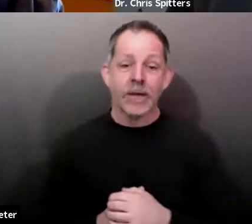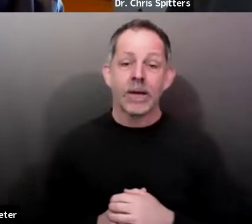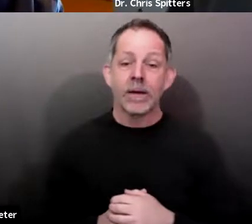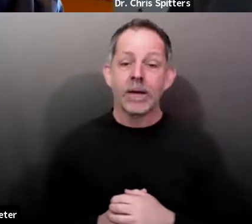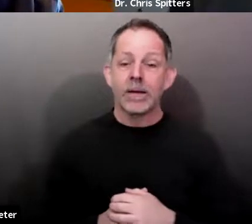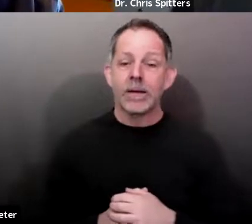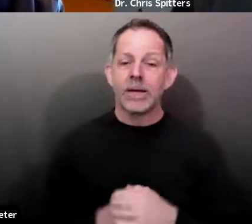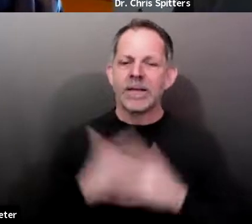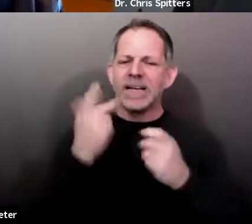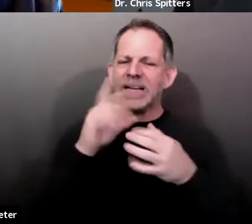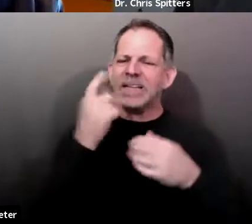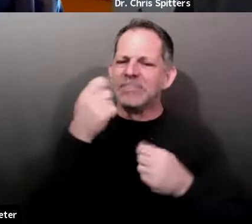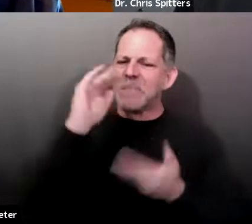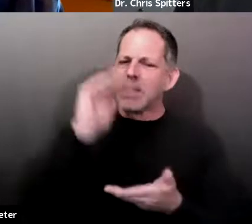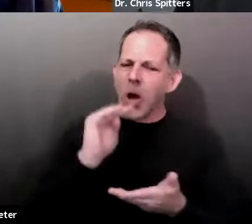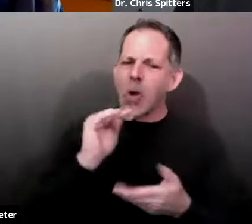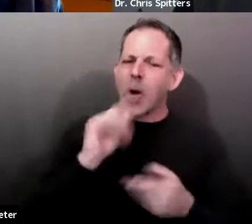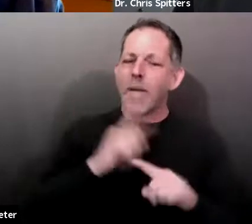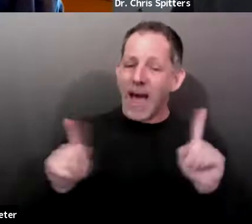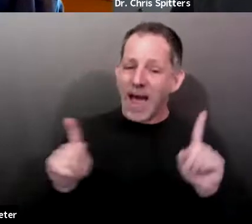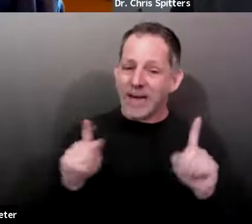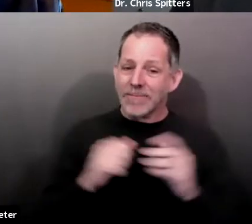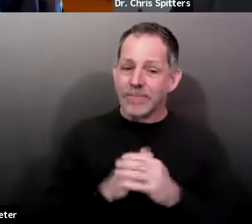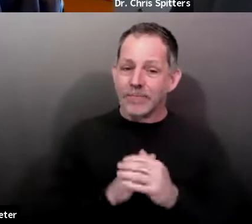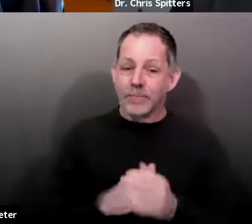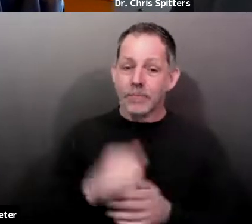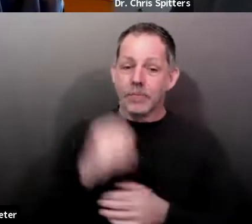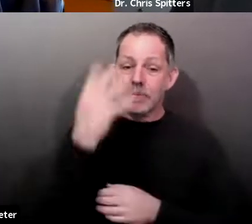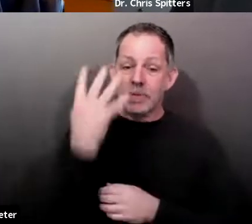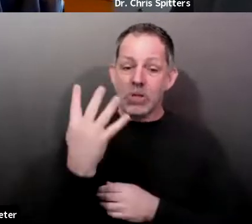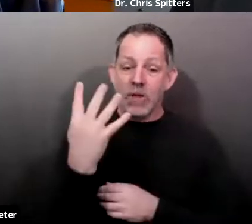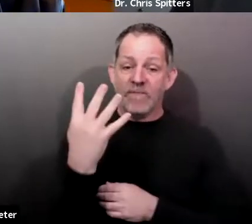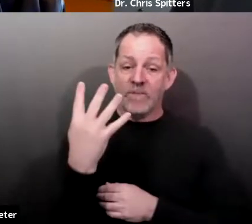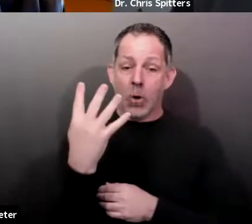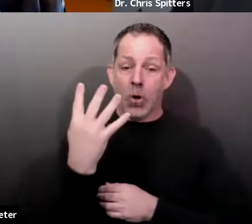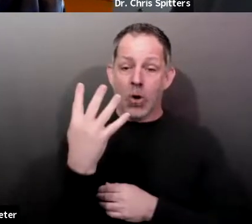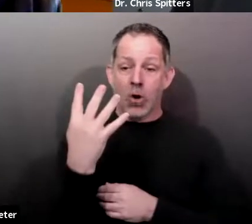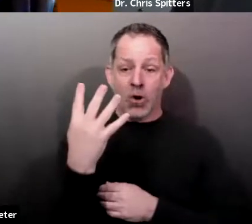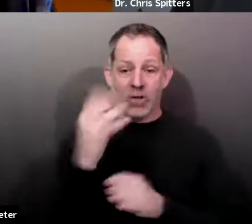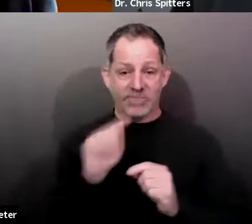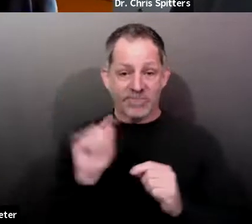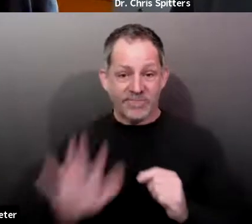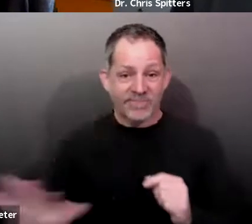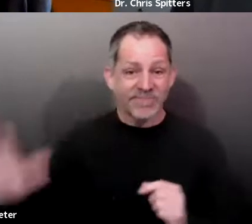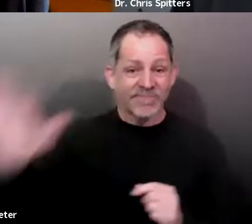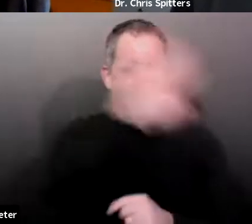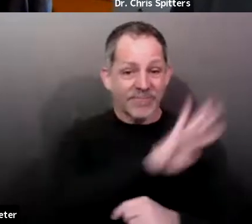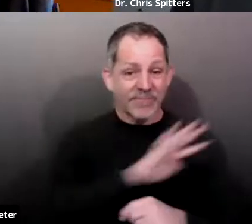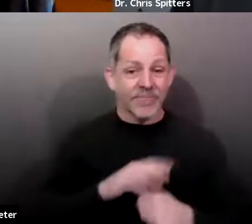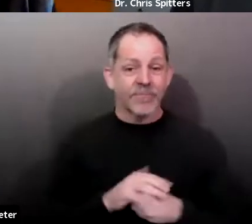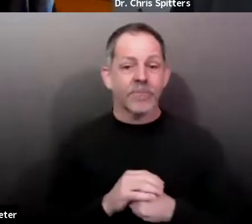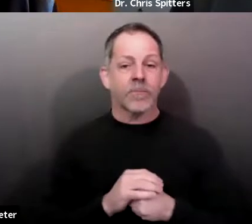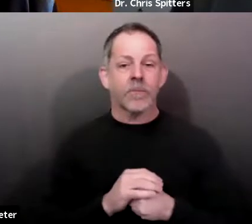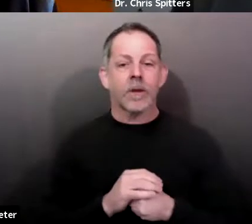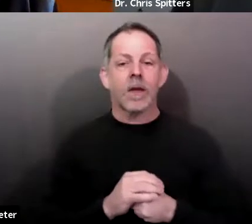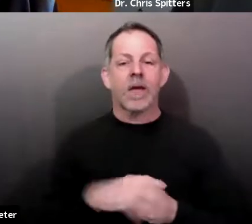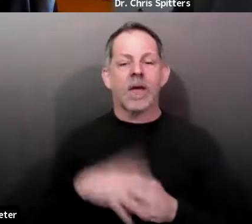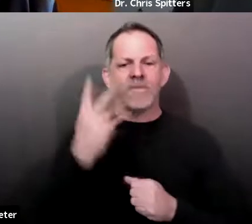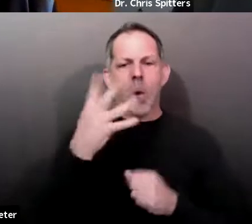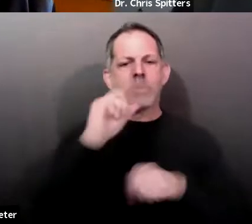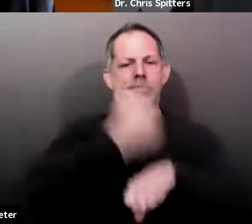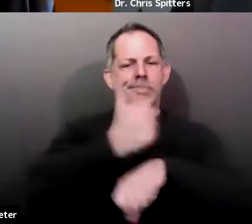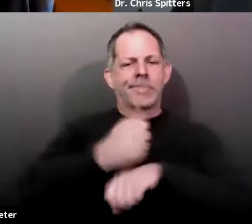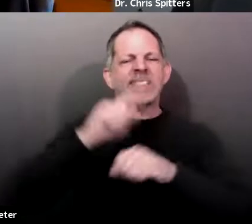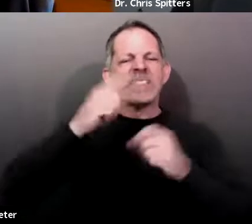four settings across all institutions having two or more cases. In the other 21 situations or